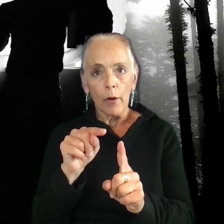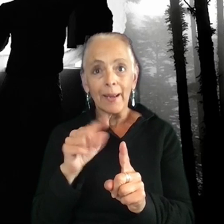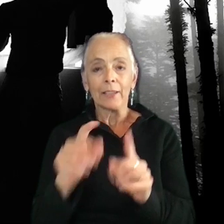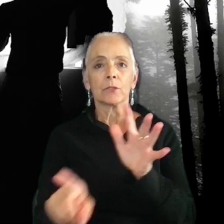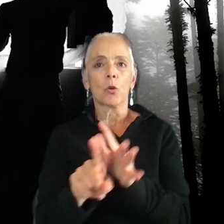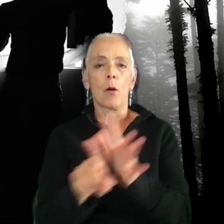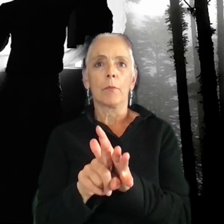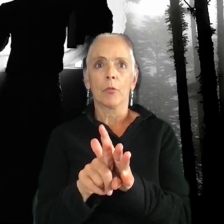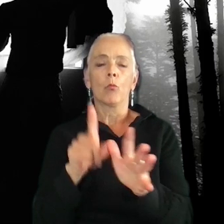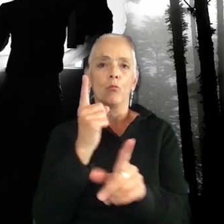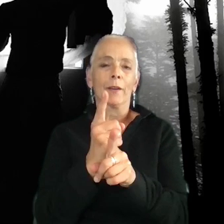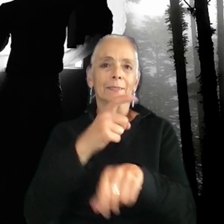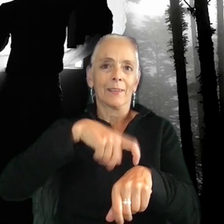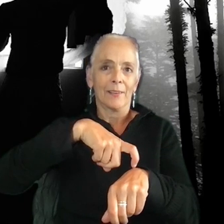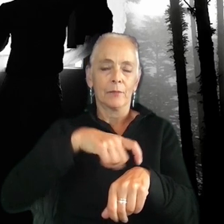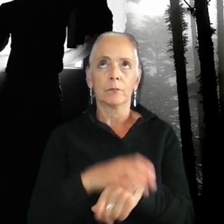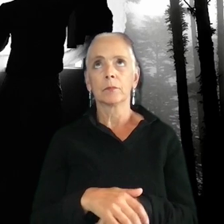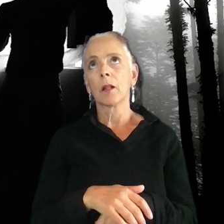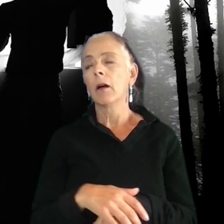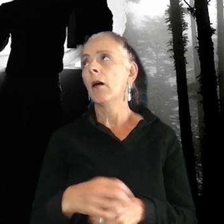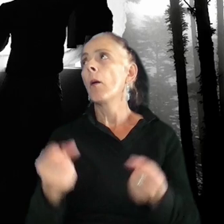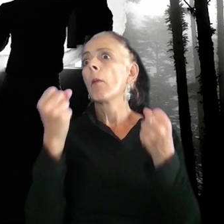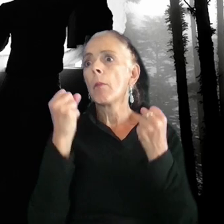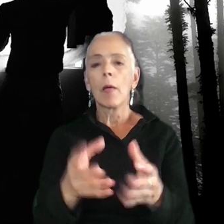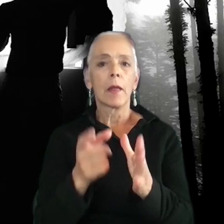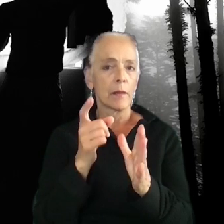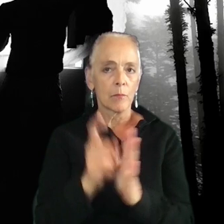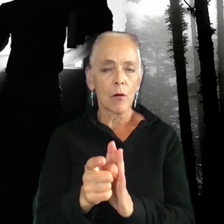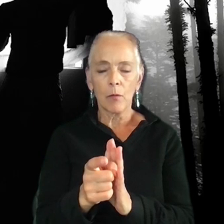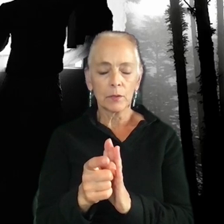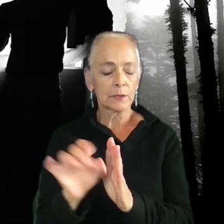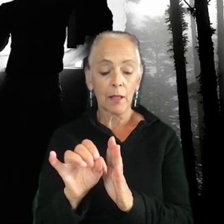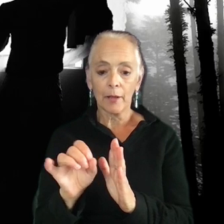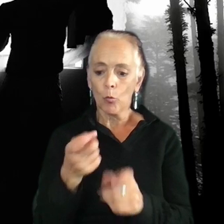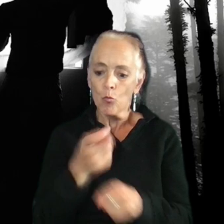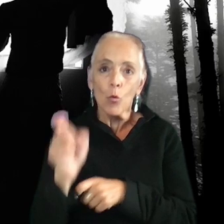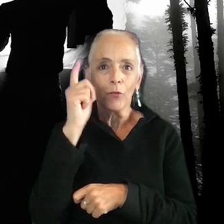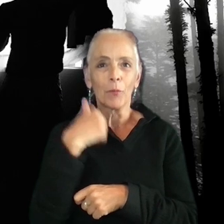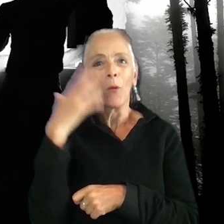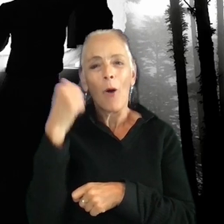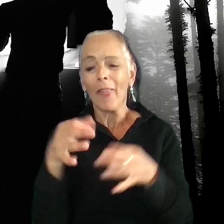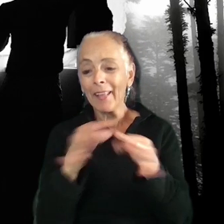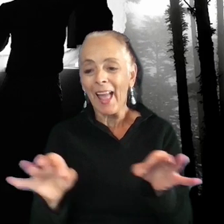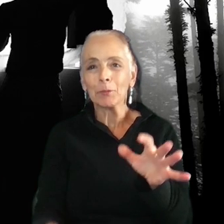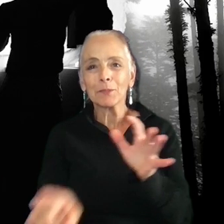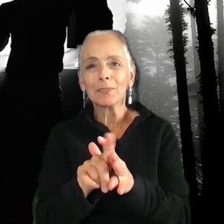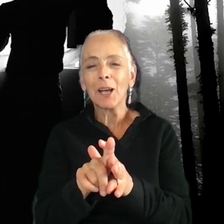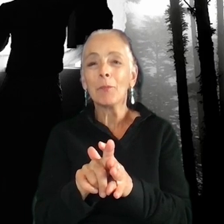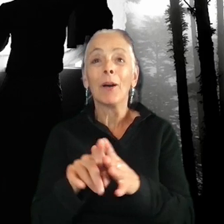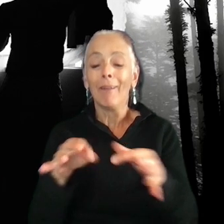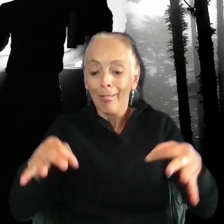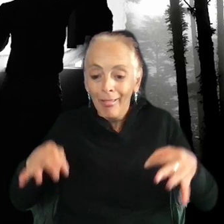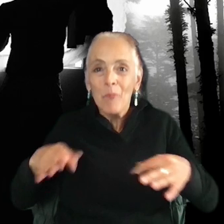I cannot tell you how many moments where like, it's completely ruined for me because the caption comes up before the